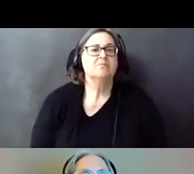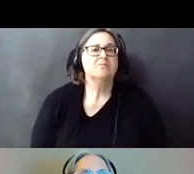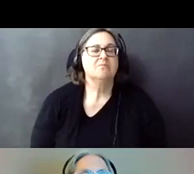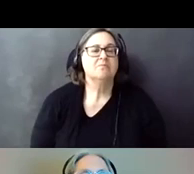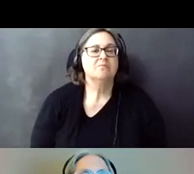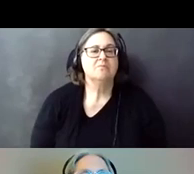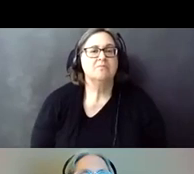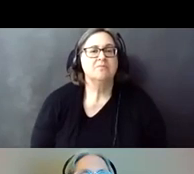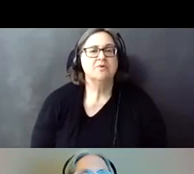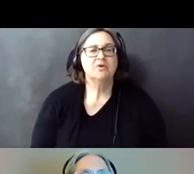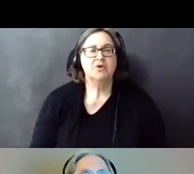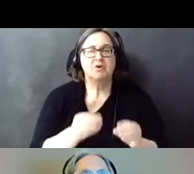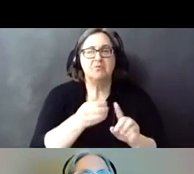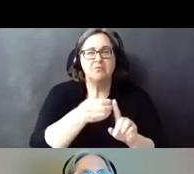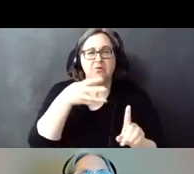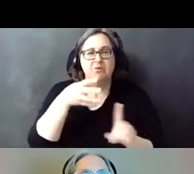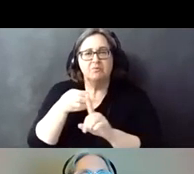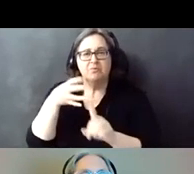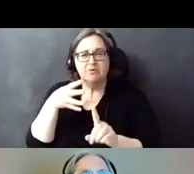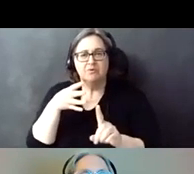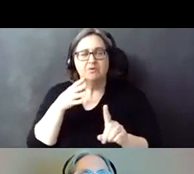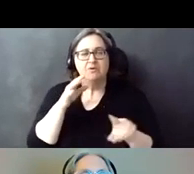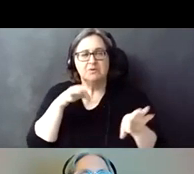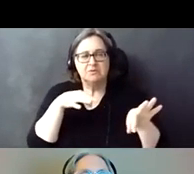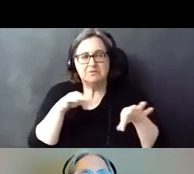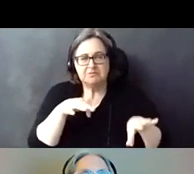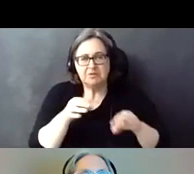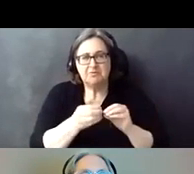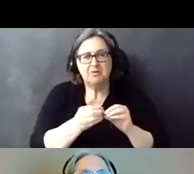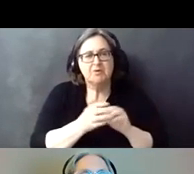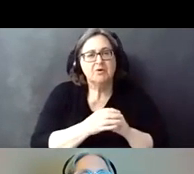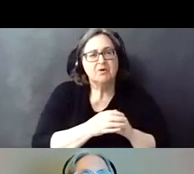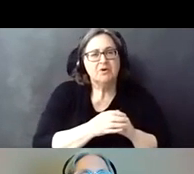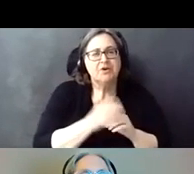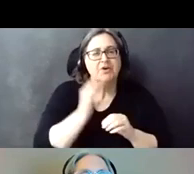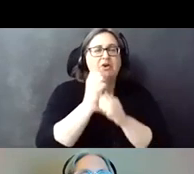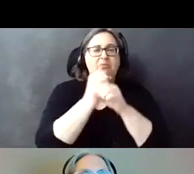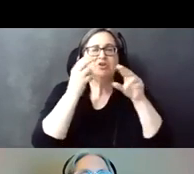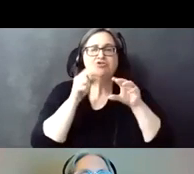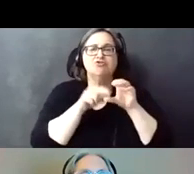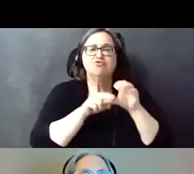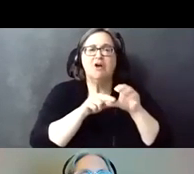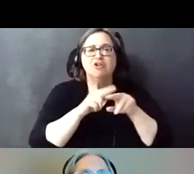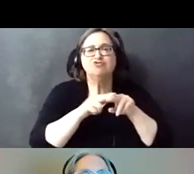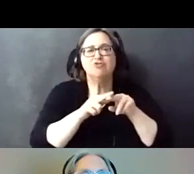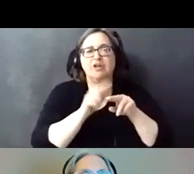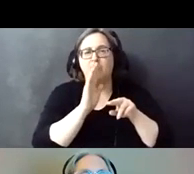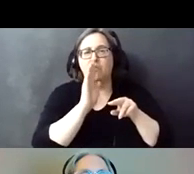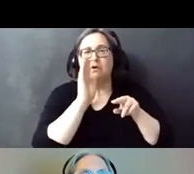um a little bit more detail to give you some more scale um so imagine yourself riding the train here going downtown